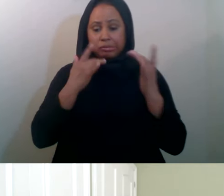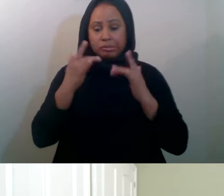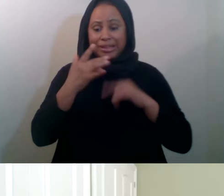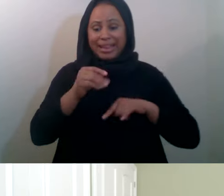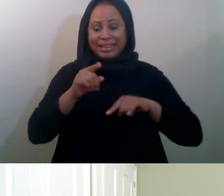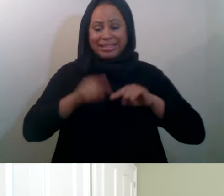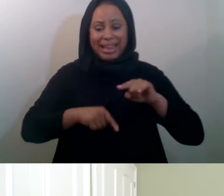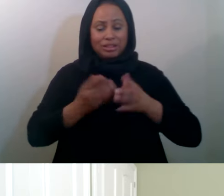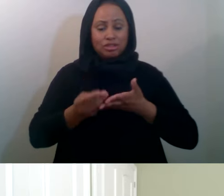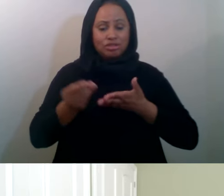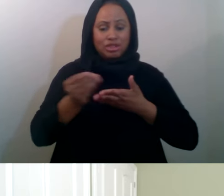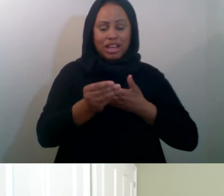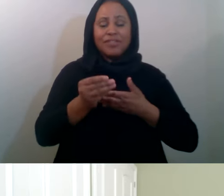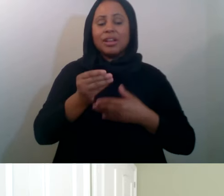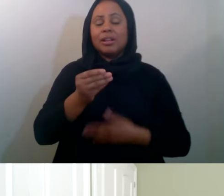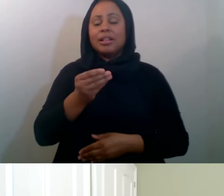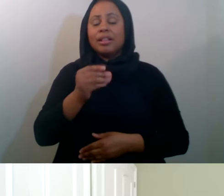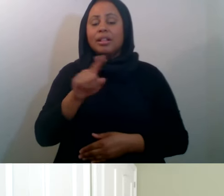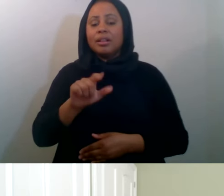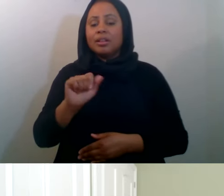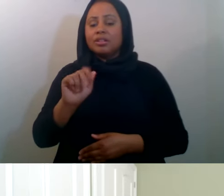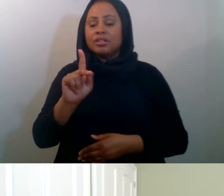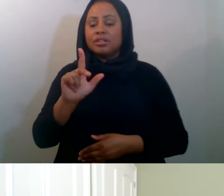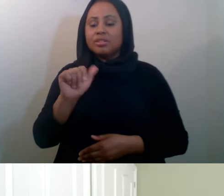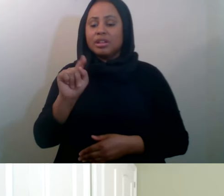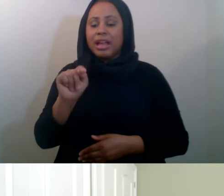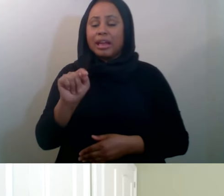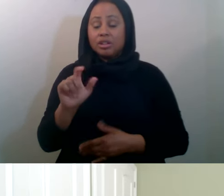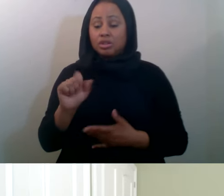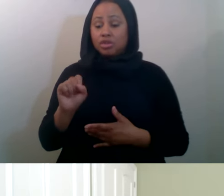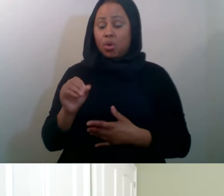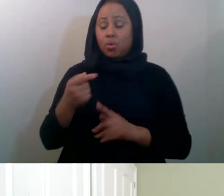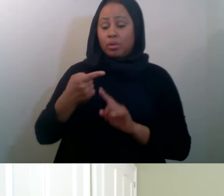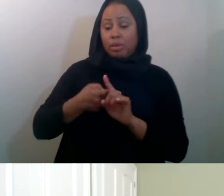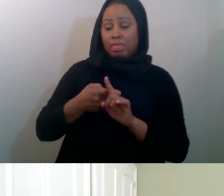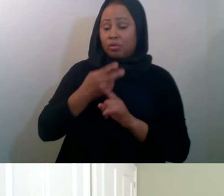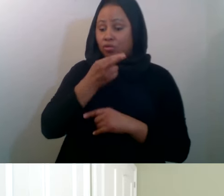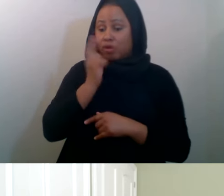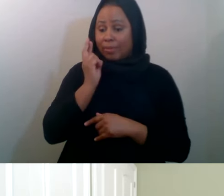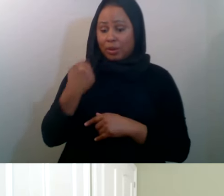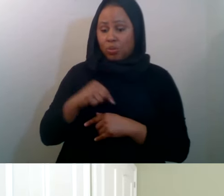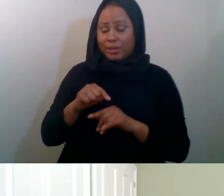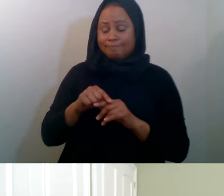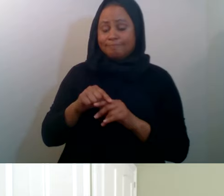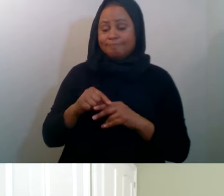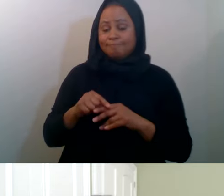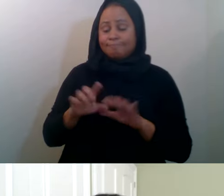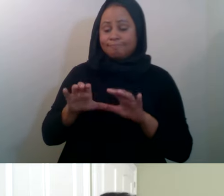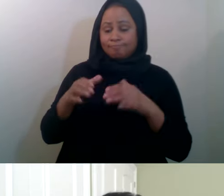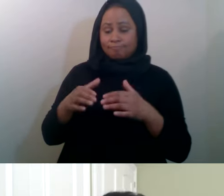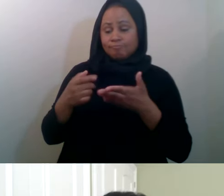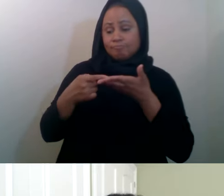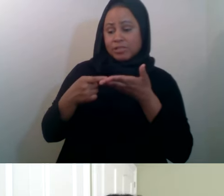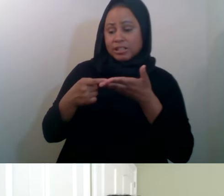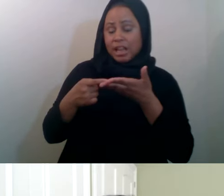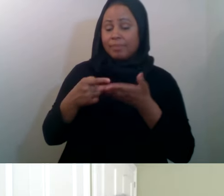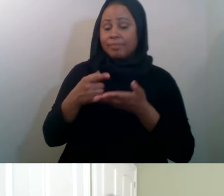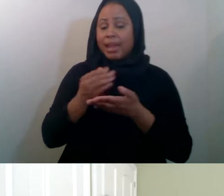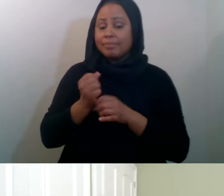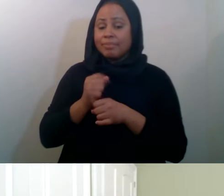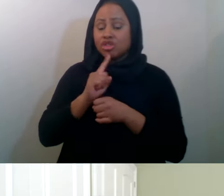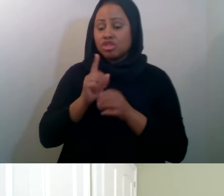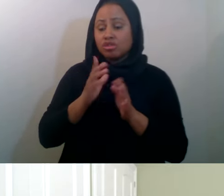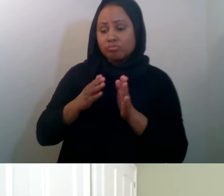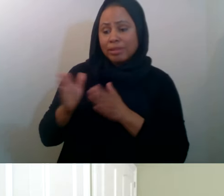Ramadan, at that point, we sit down as a committee and we plan out the entire year to make sure that it's good for 12 months of the following